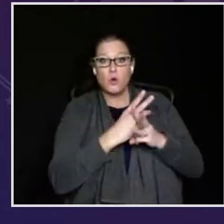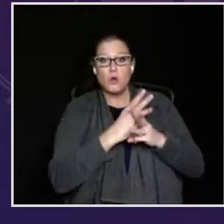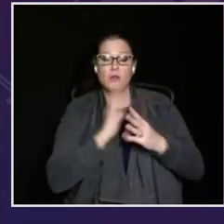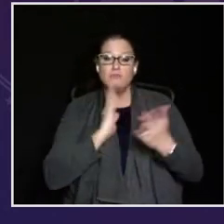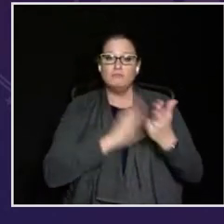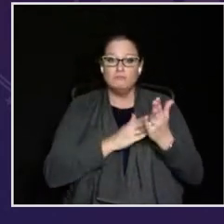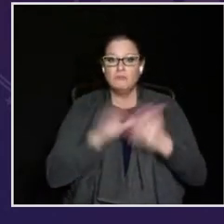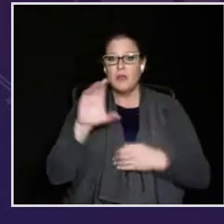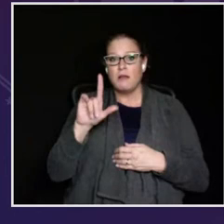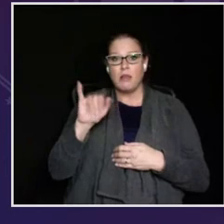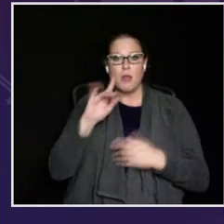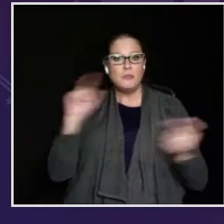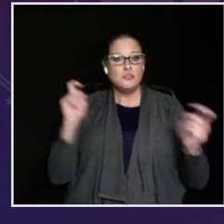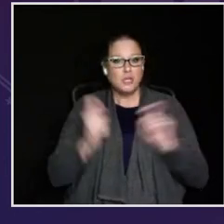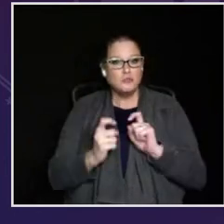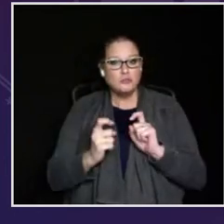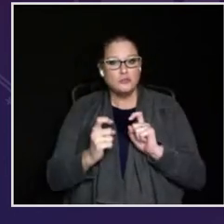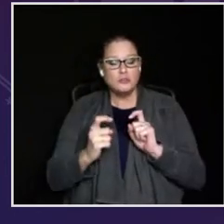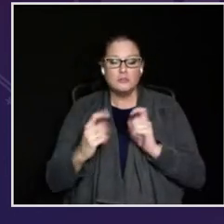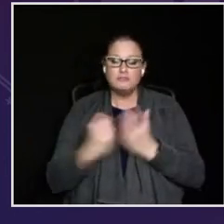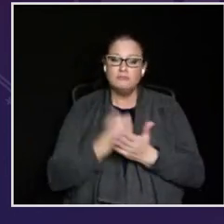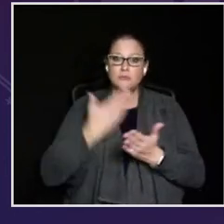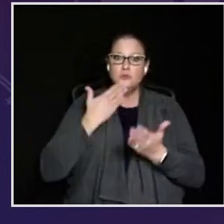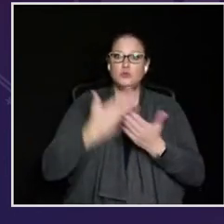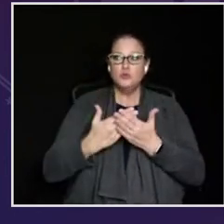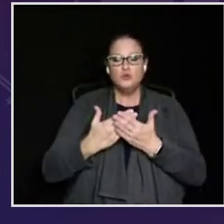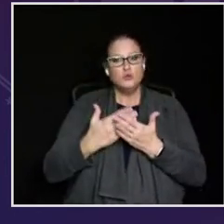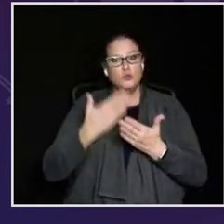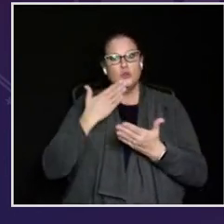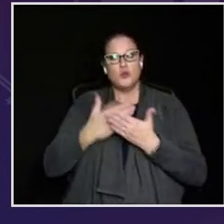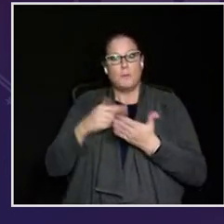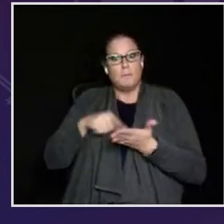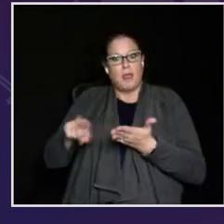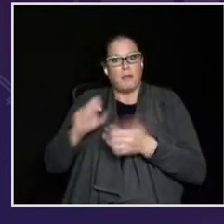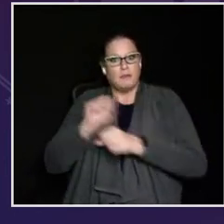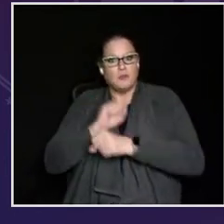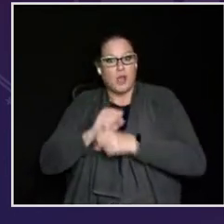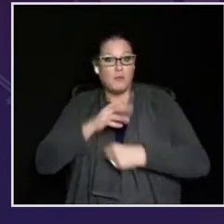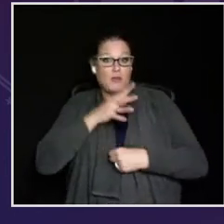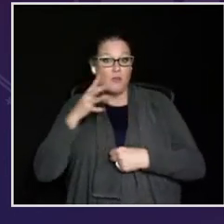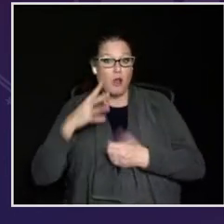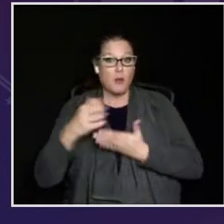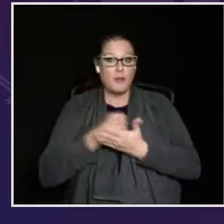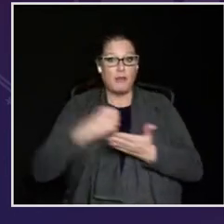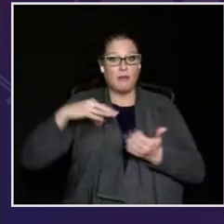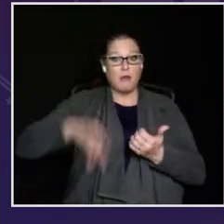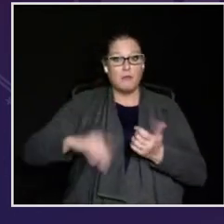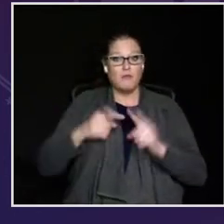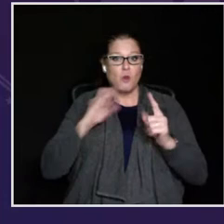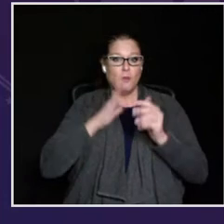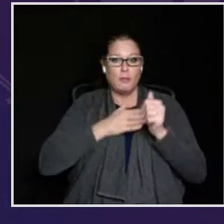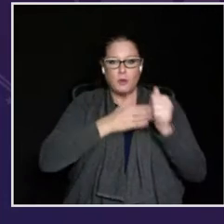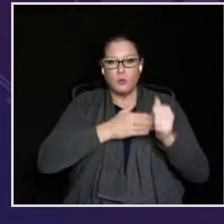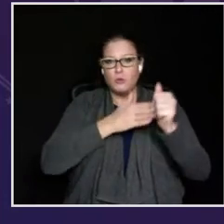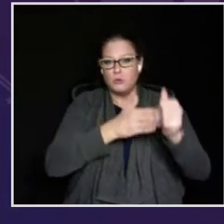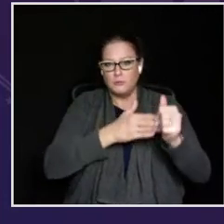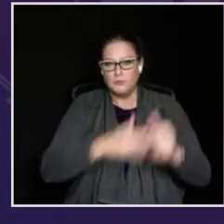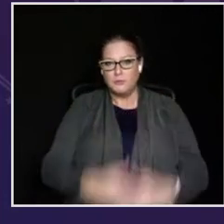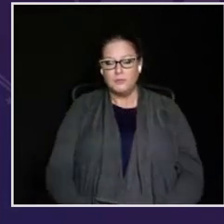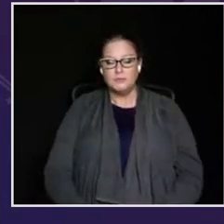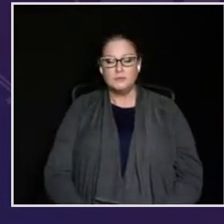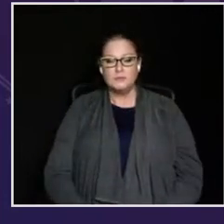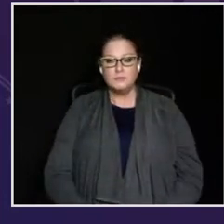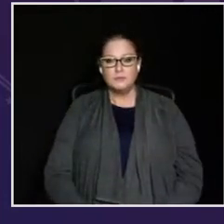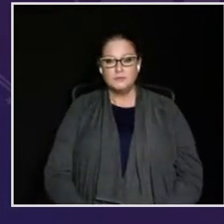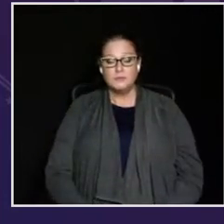to lead our nation and the world in combating climate change and reaping the new, good-paying jobs and farm income